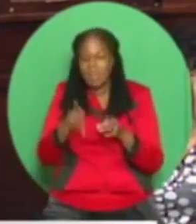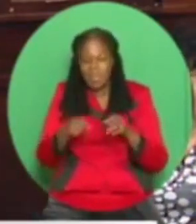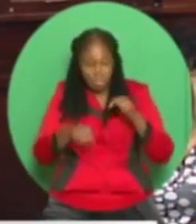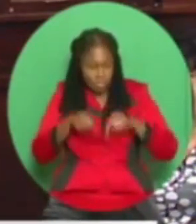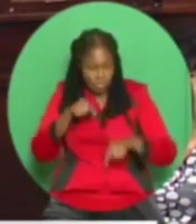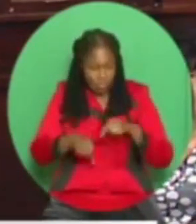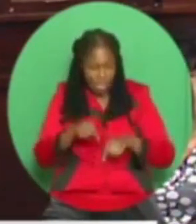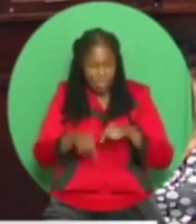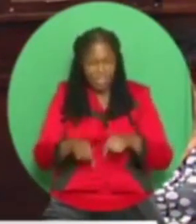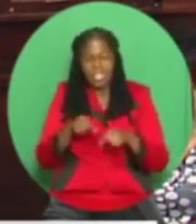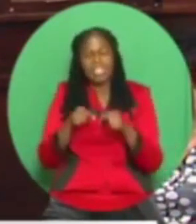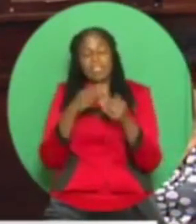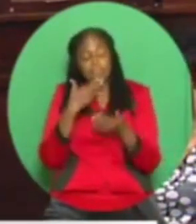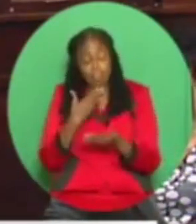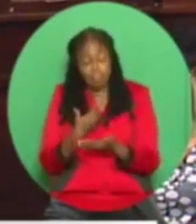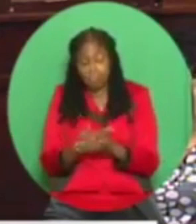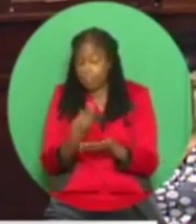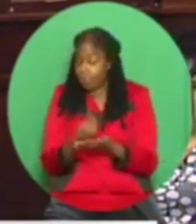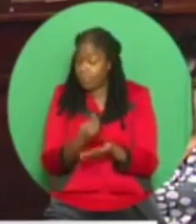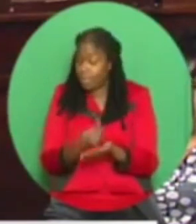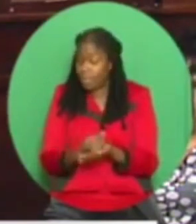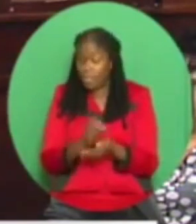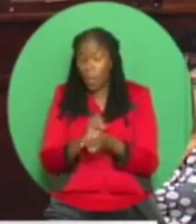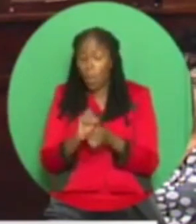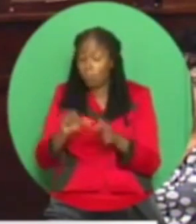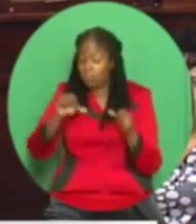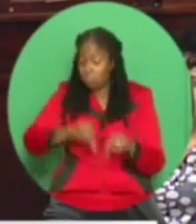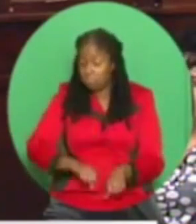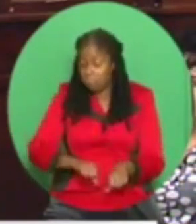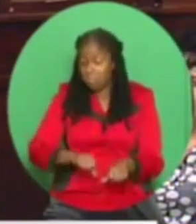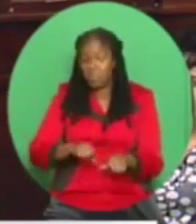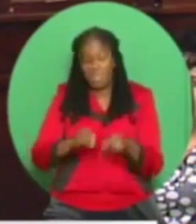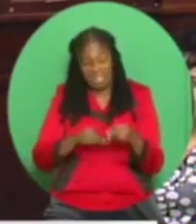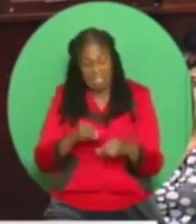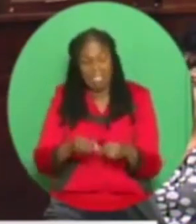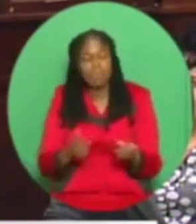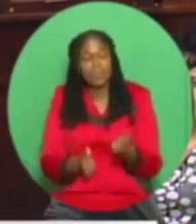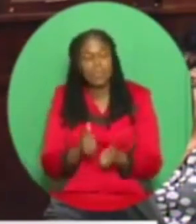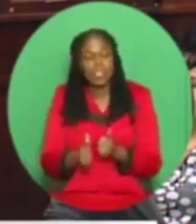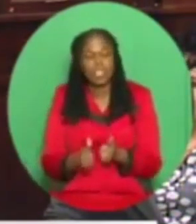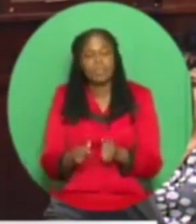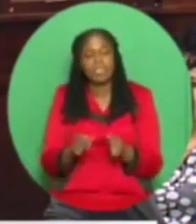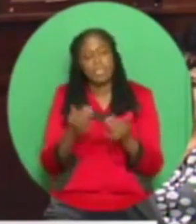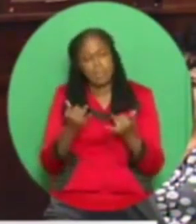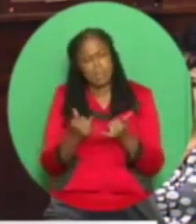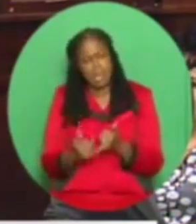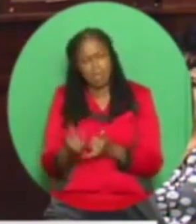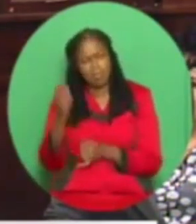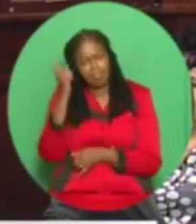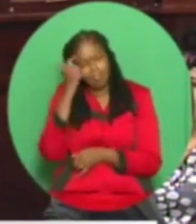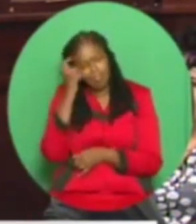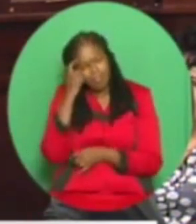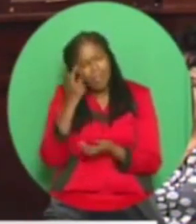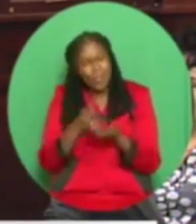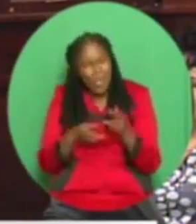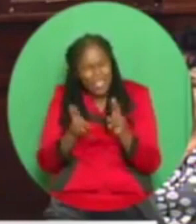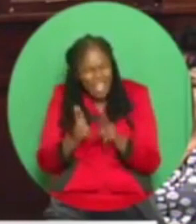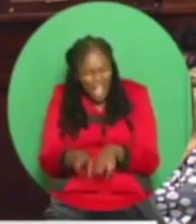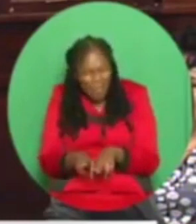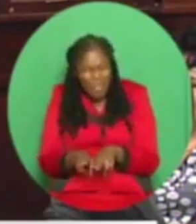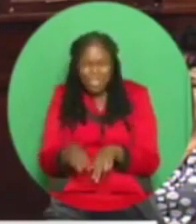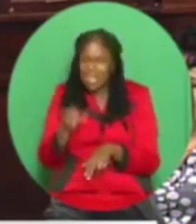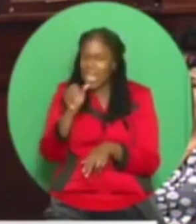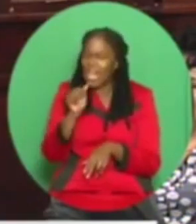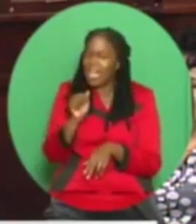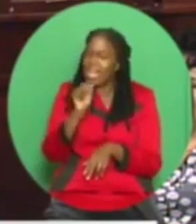with this link now to Vidya Deyuki Singh to AV Drillin in South, one wonders what has happened there. And we raise the issues.